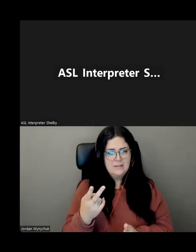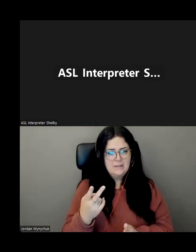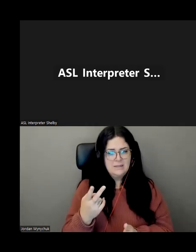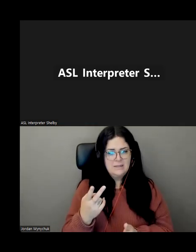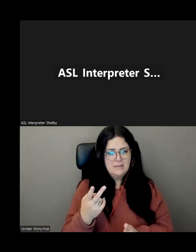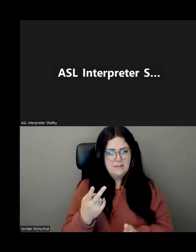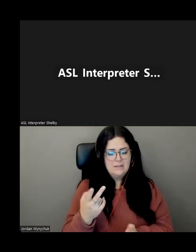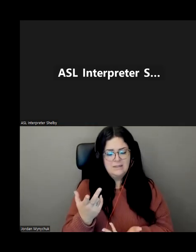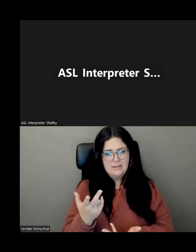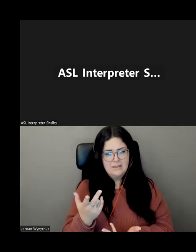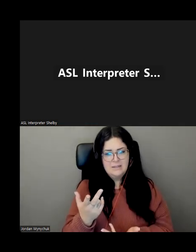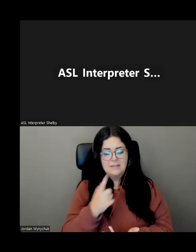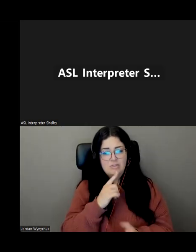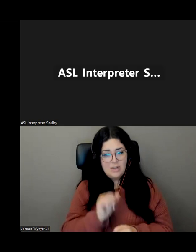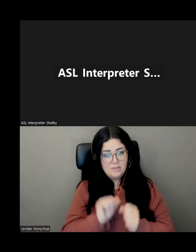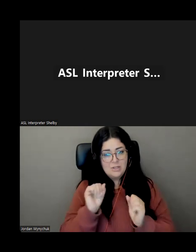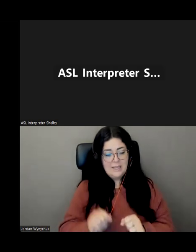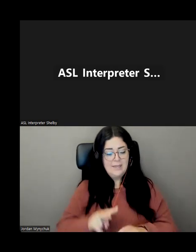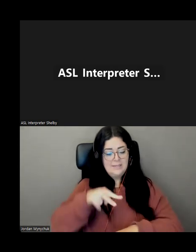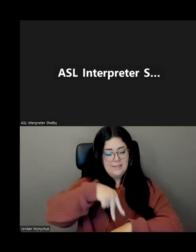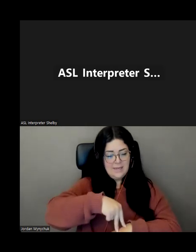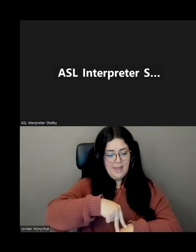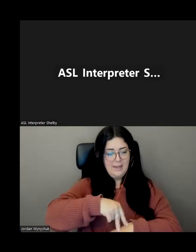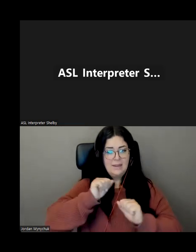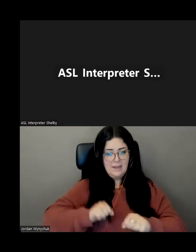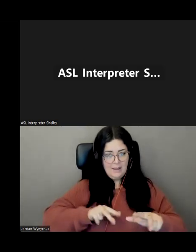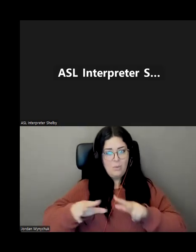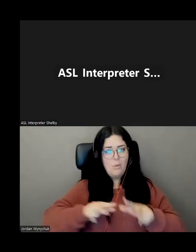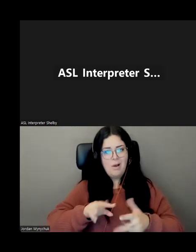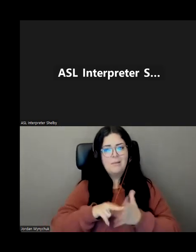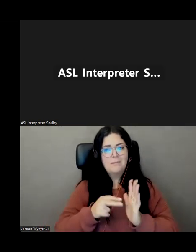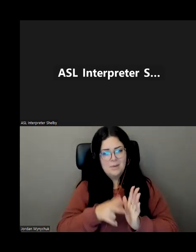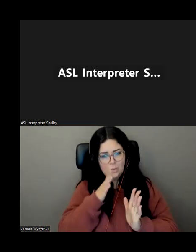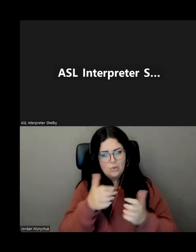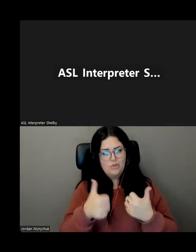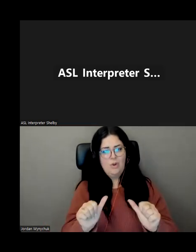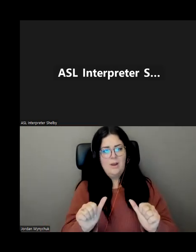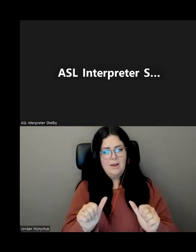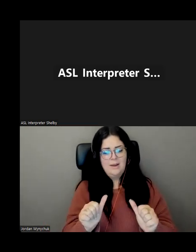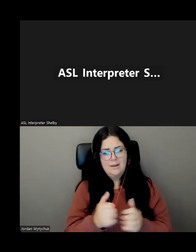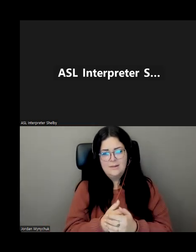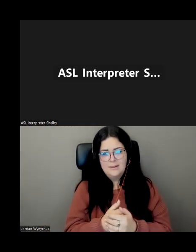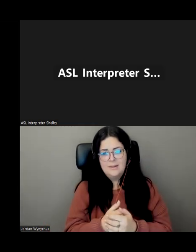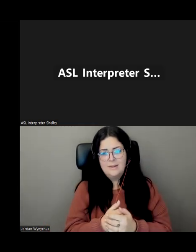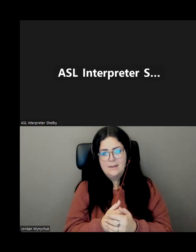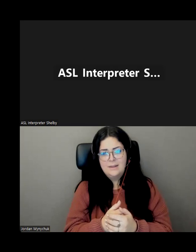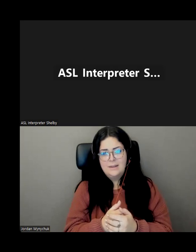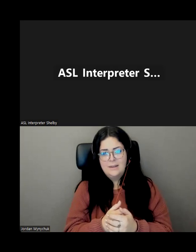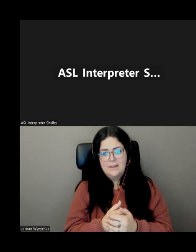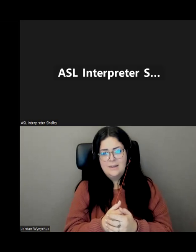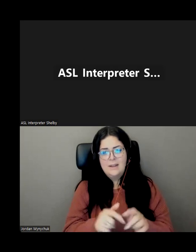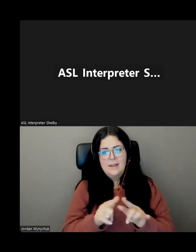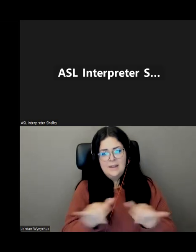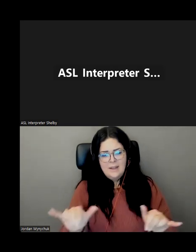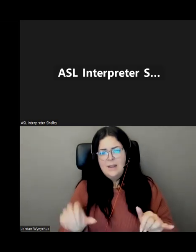can see that she can uh actually stand up and walk so she's gonna have to start doing that and um at the same time i had a couple of other